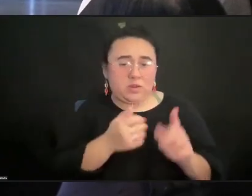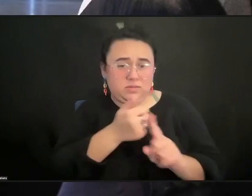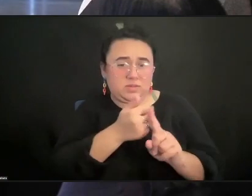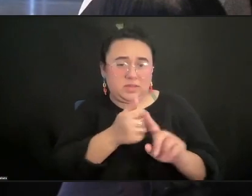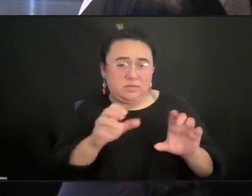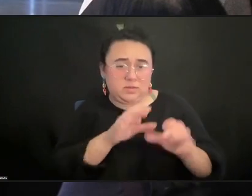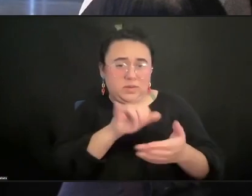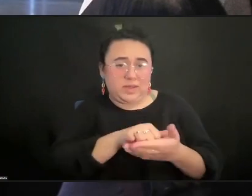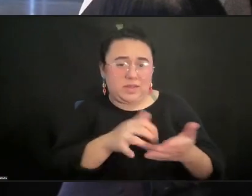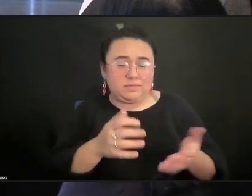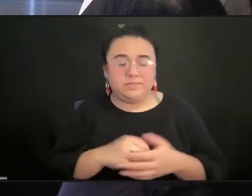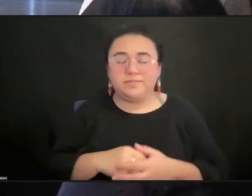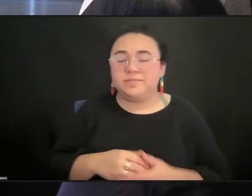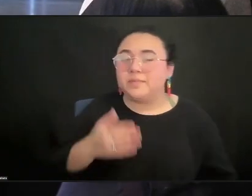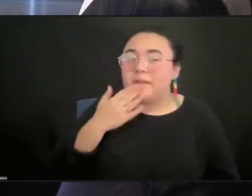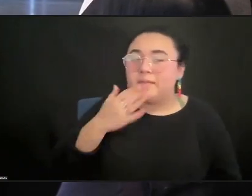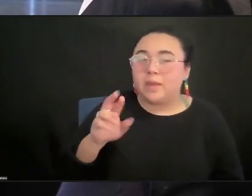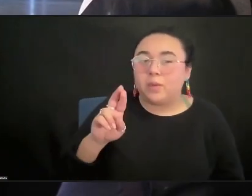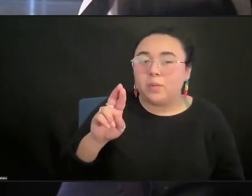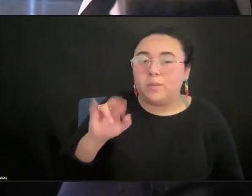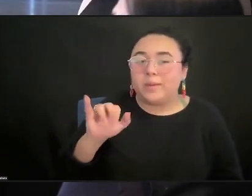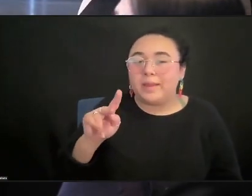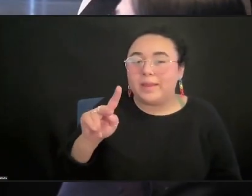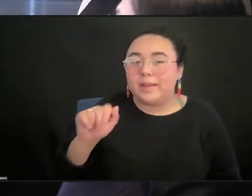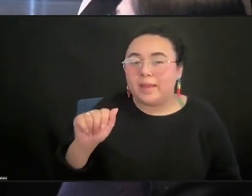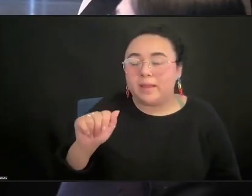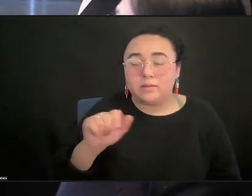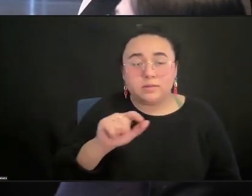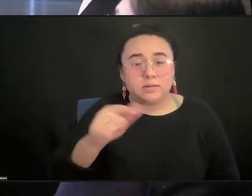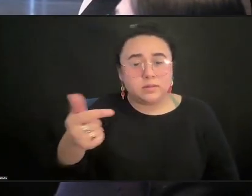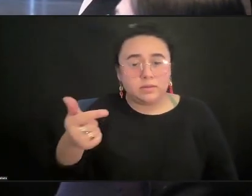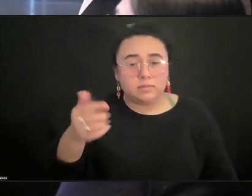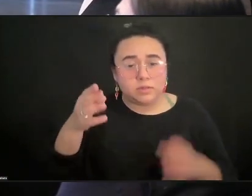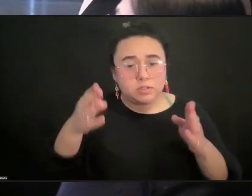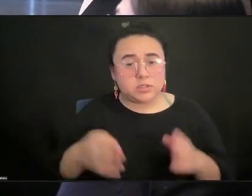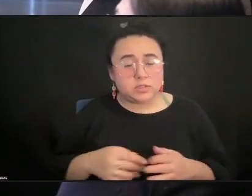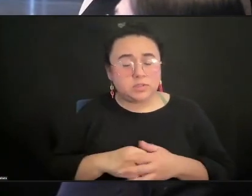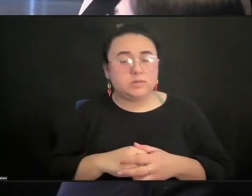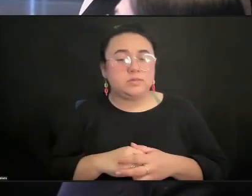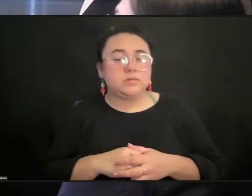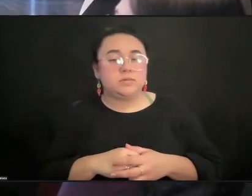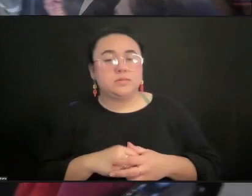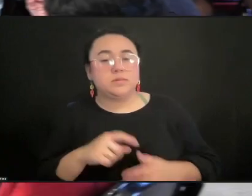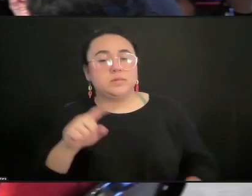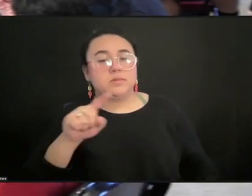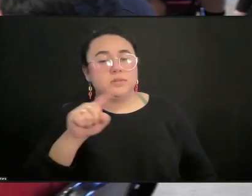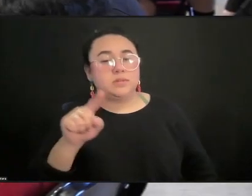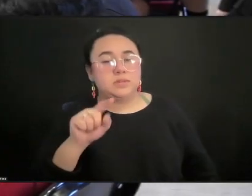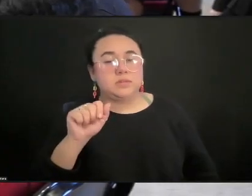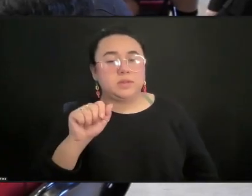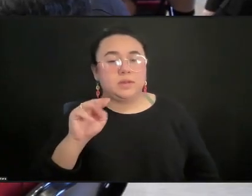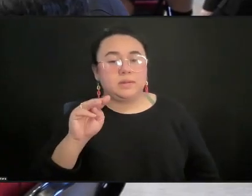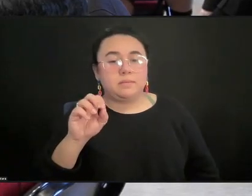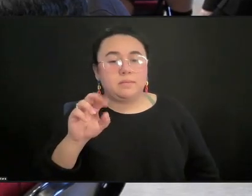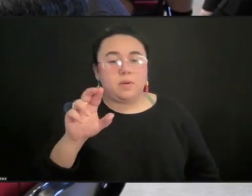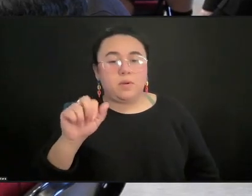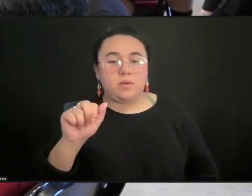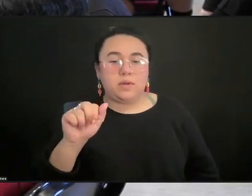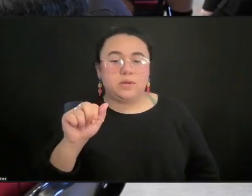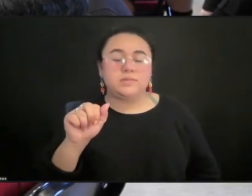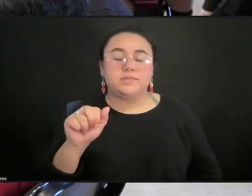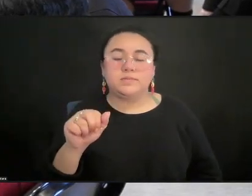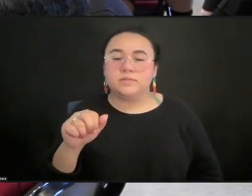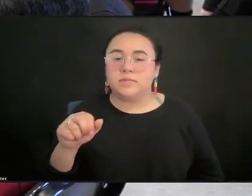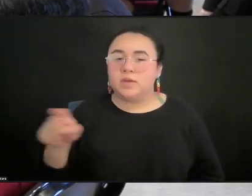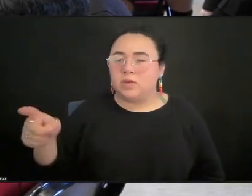Thank you, Rika. Anyone else? Samora? Well, I would love also to hear, because we were talking before about that specific collaboration, but,